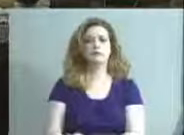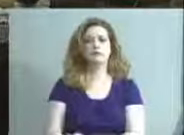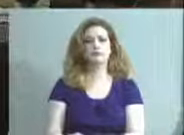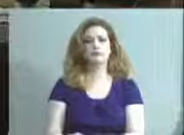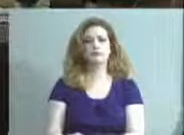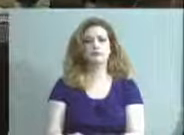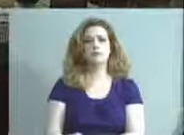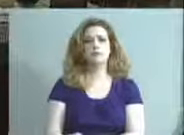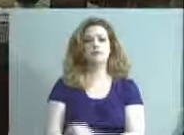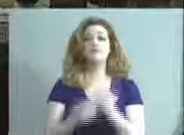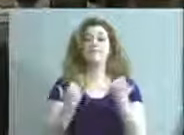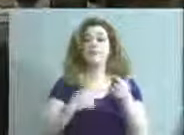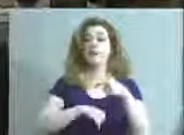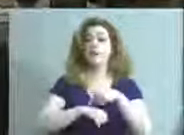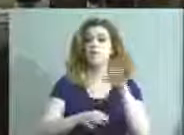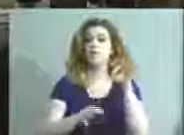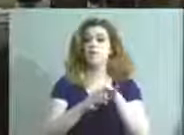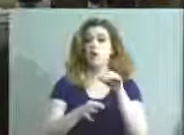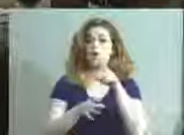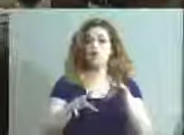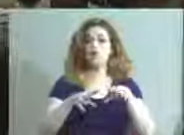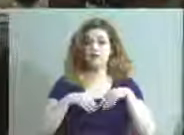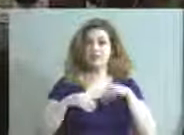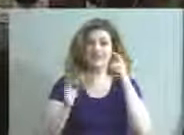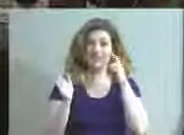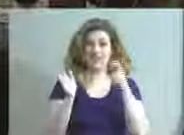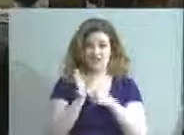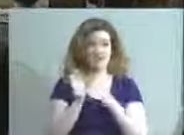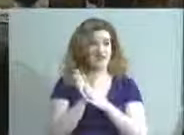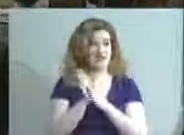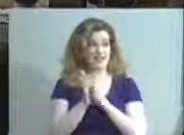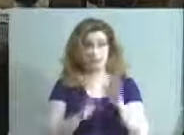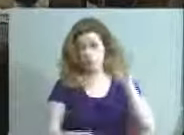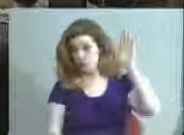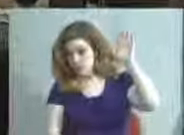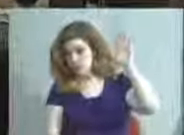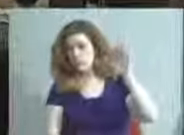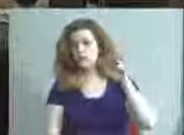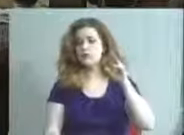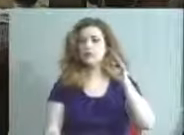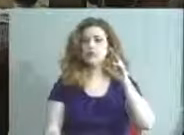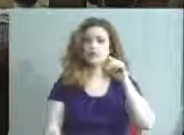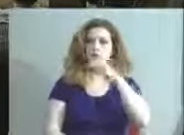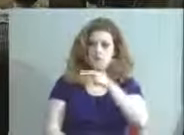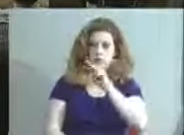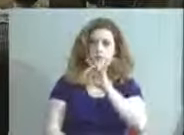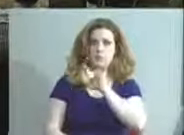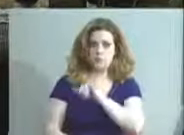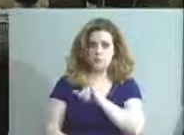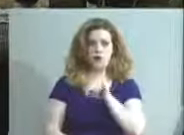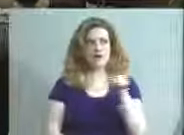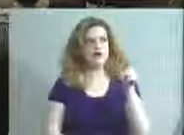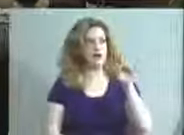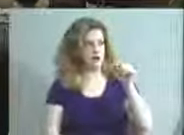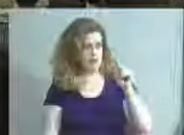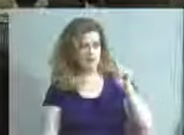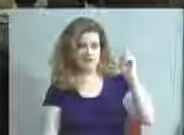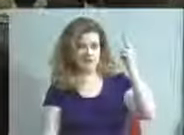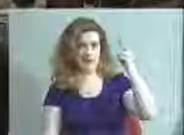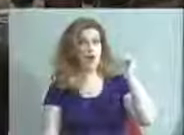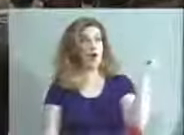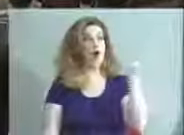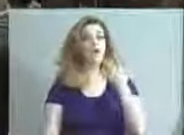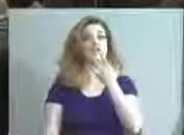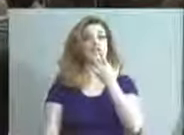It is now time to vote to receive the recognitions. Is there a motion? Mr. Brady moves. Okay. Ms. Duncan seconds. All in